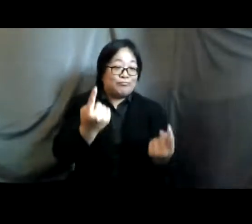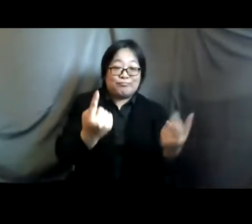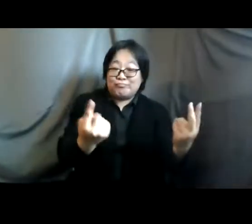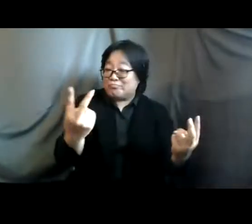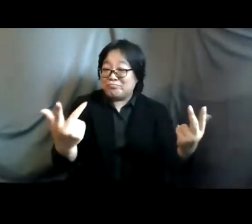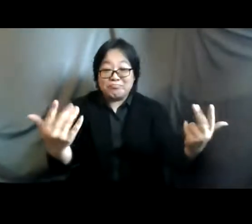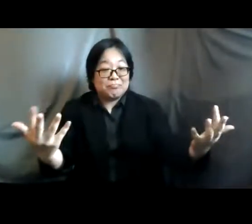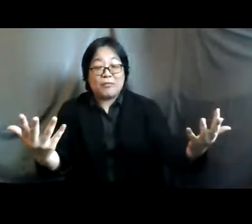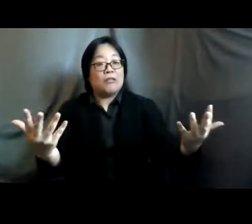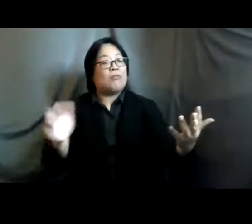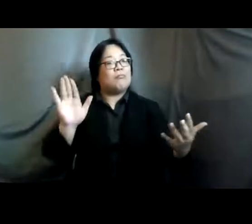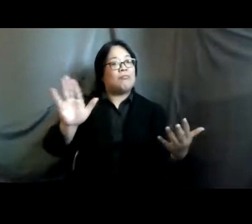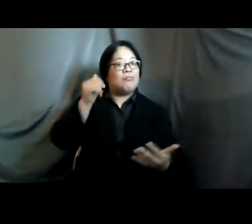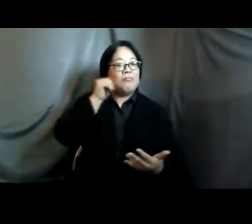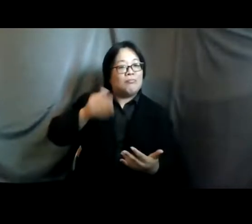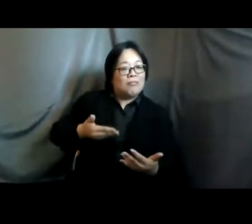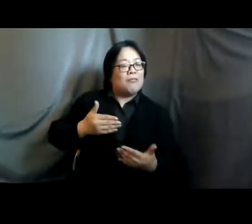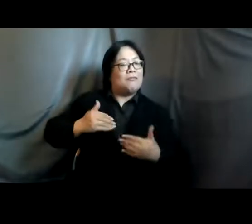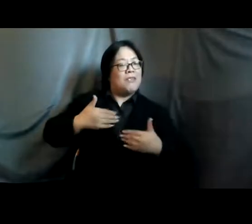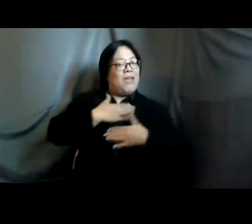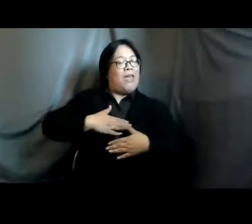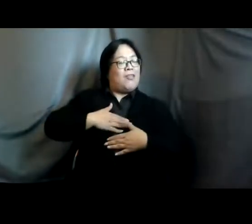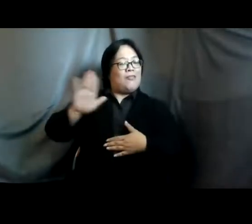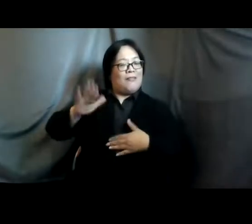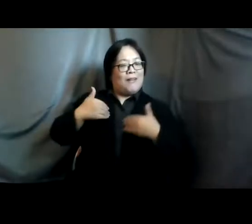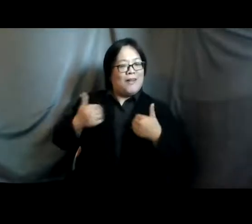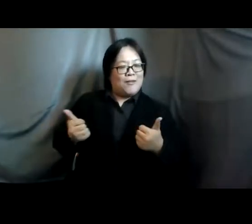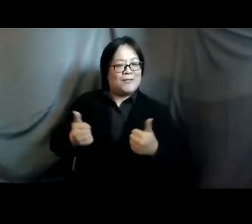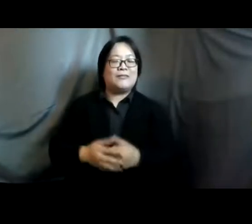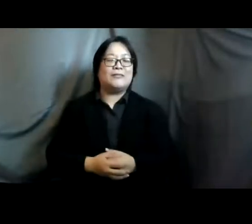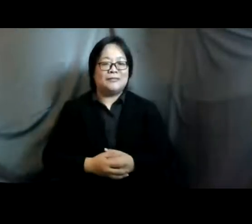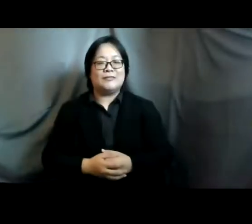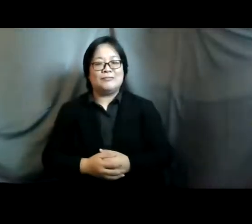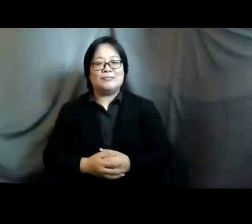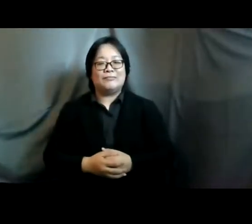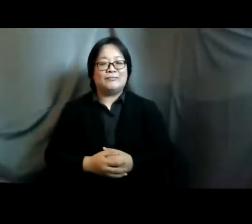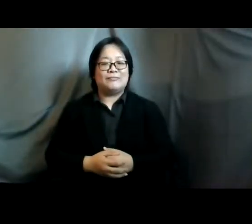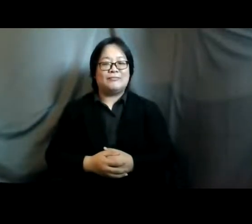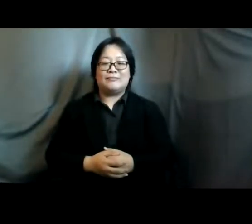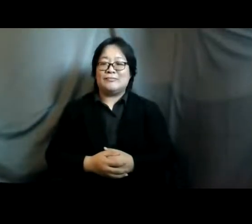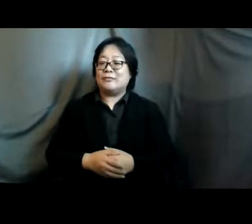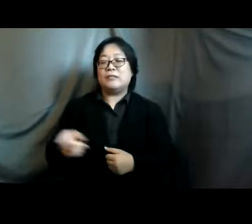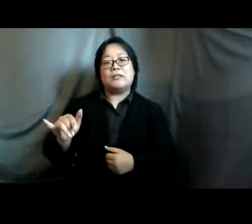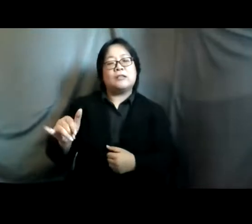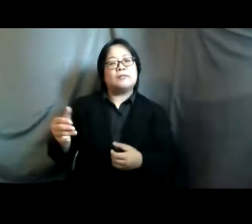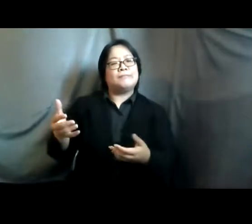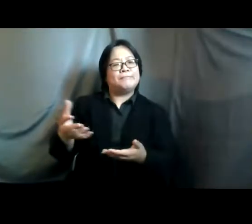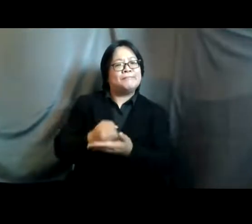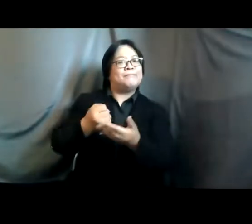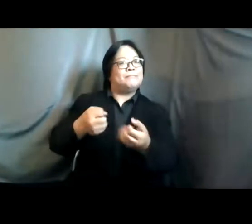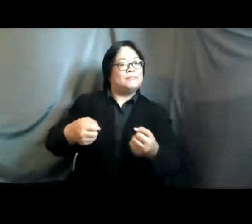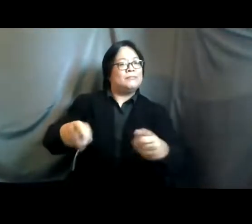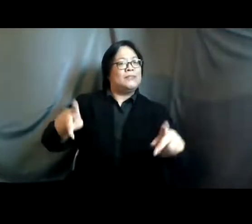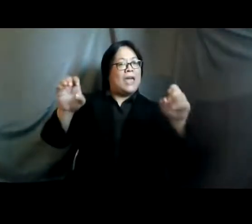to enjoy better health overall um it would also increase opportunities for education